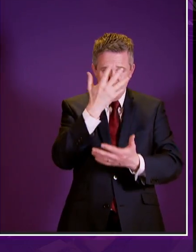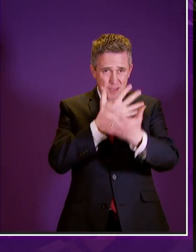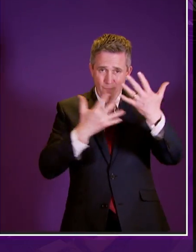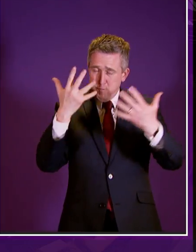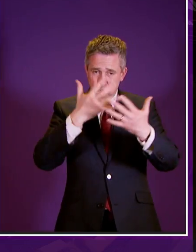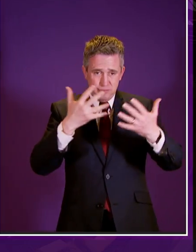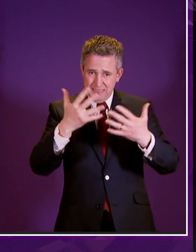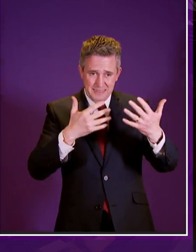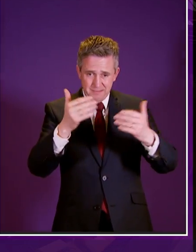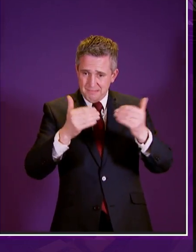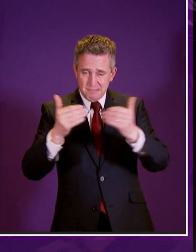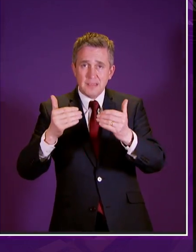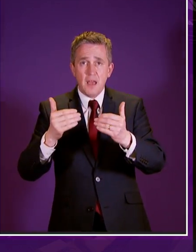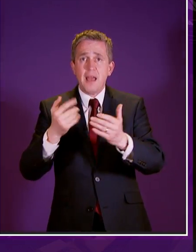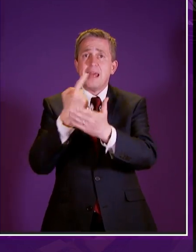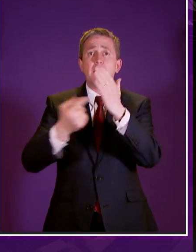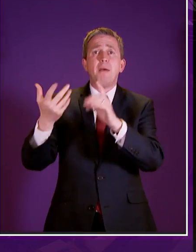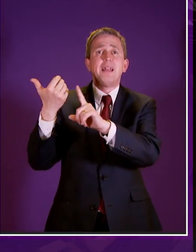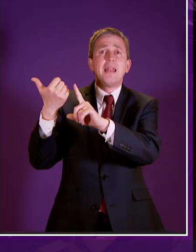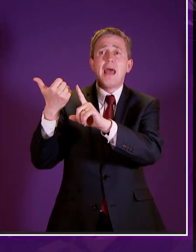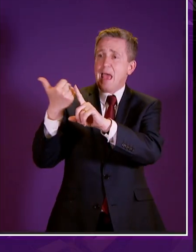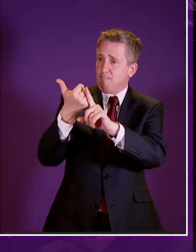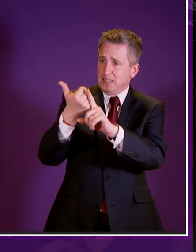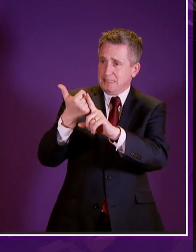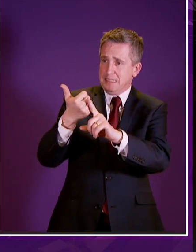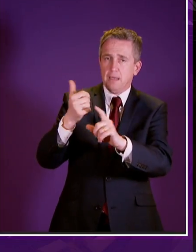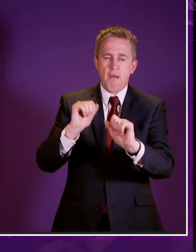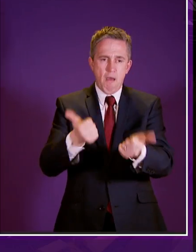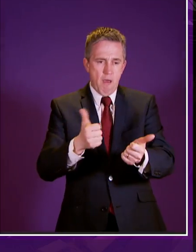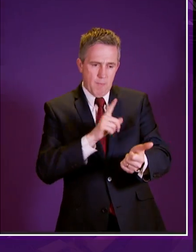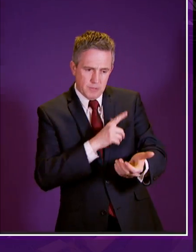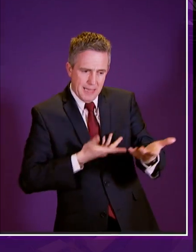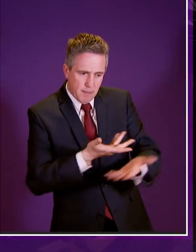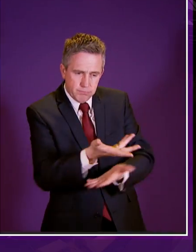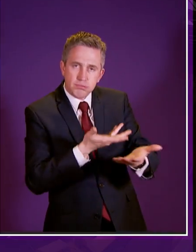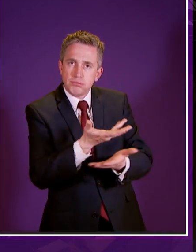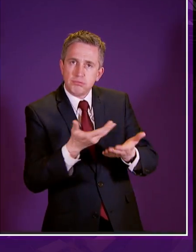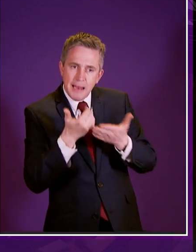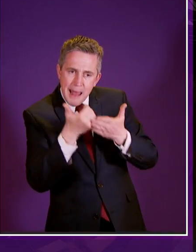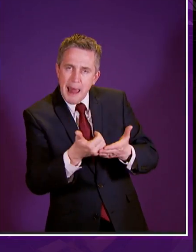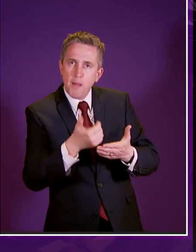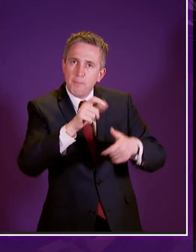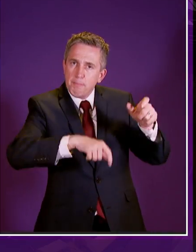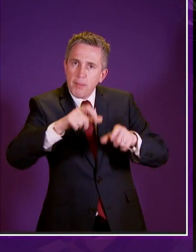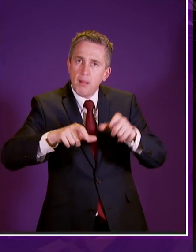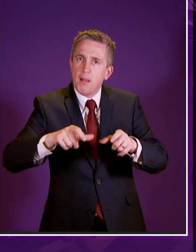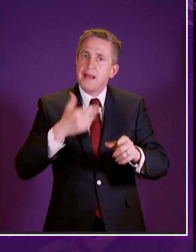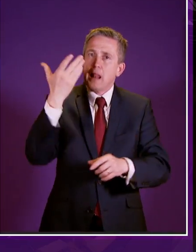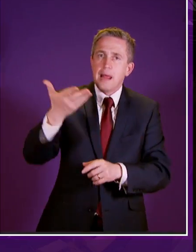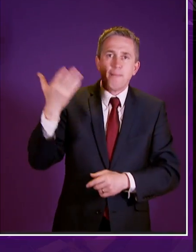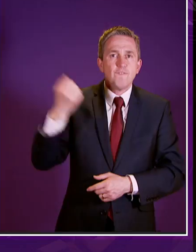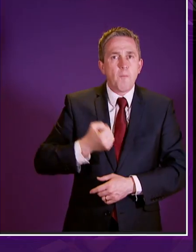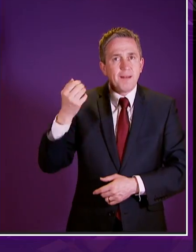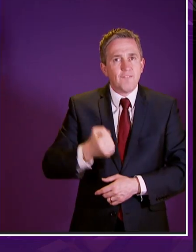stigma as well and independent advocates like lend that navigation that communication and articulation for people